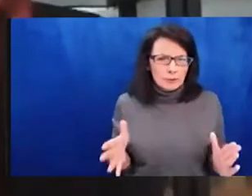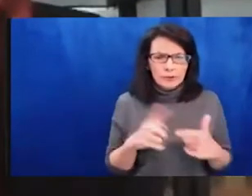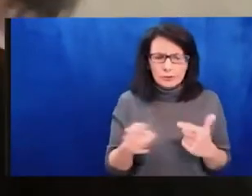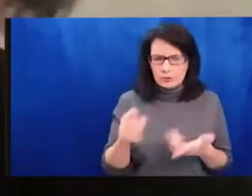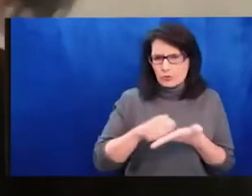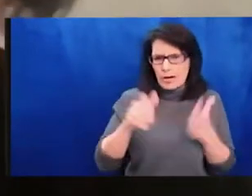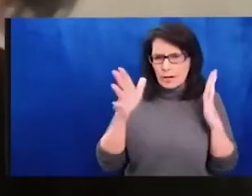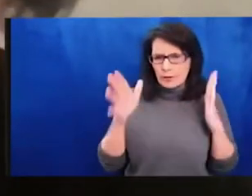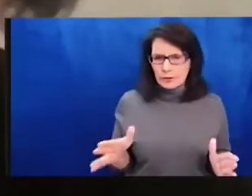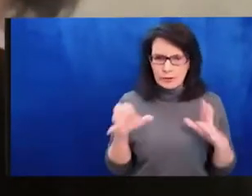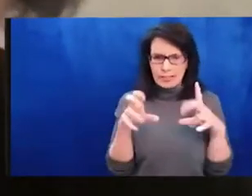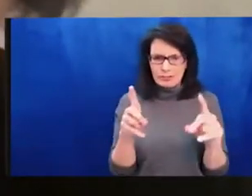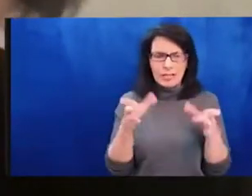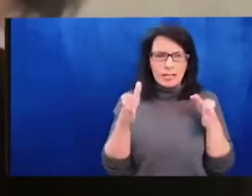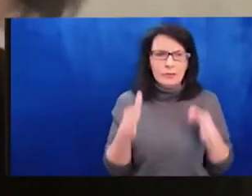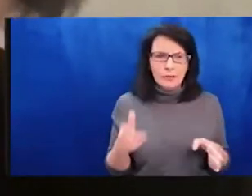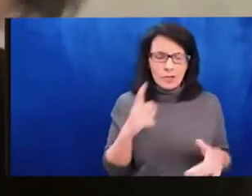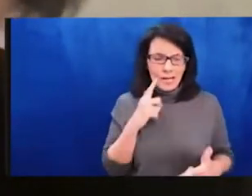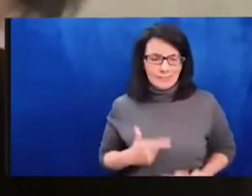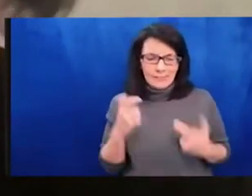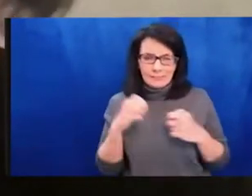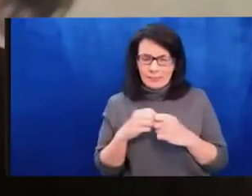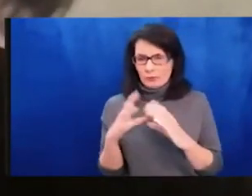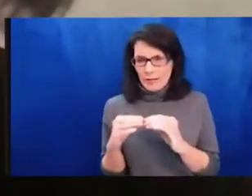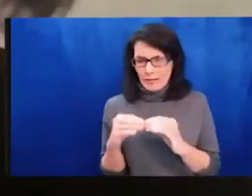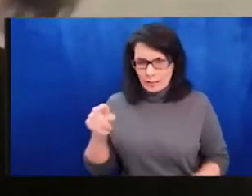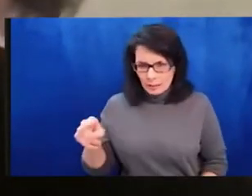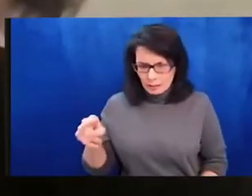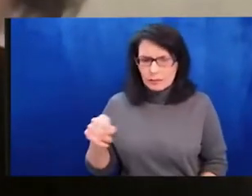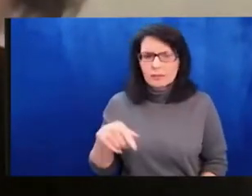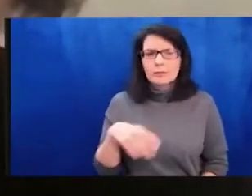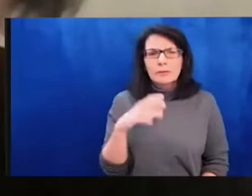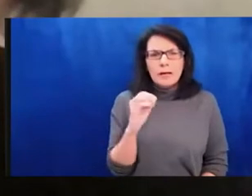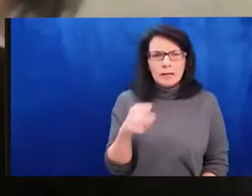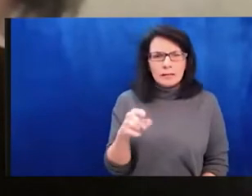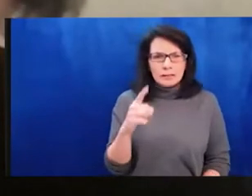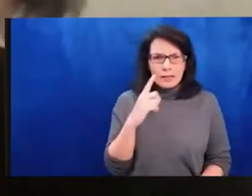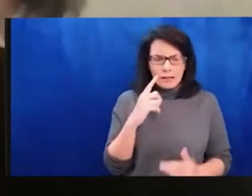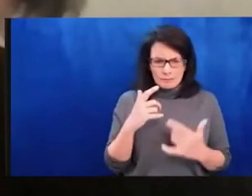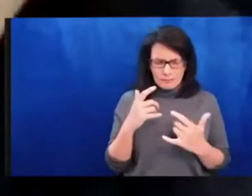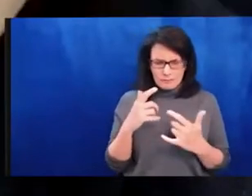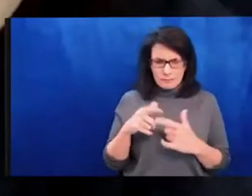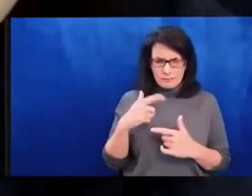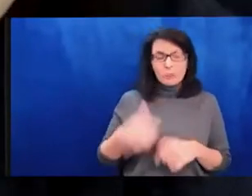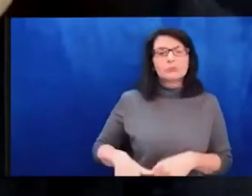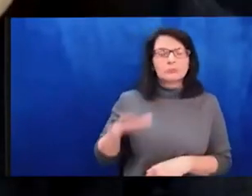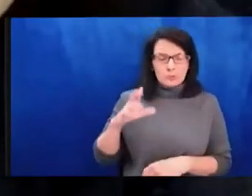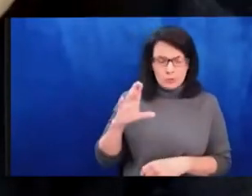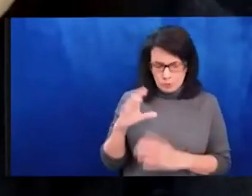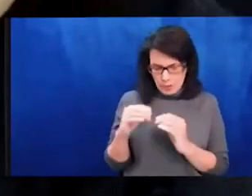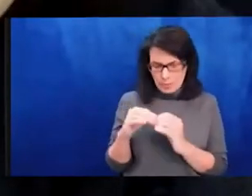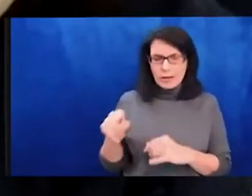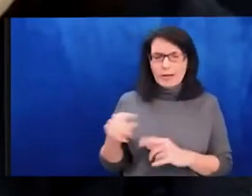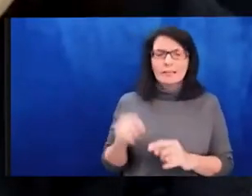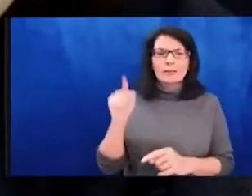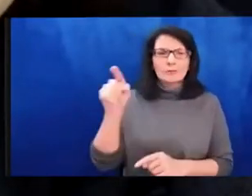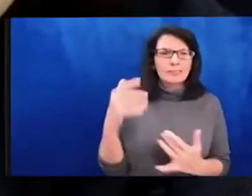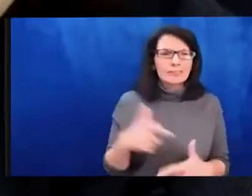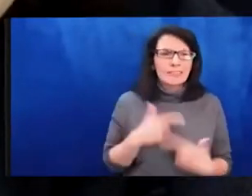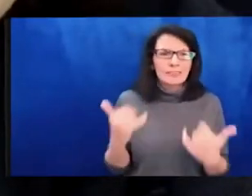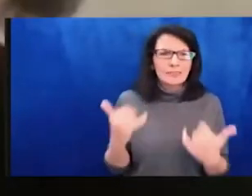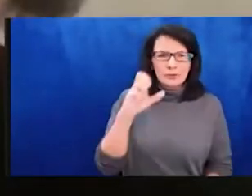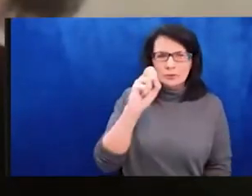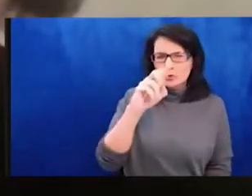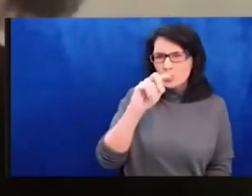Uh, thank you, Ariola. Um, can I begin now? Yes. Yes, please. So, um,